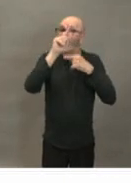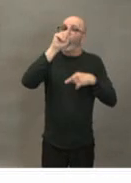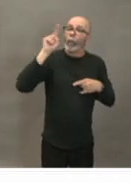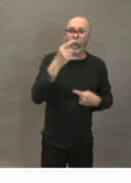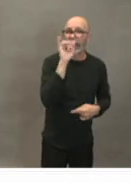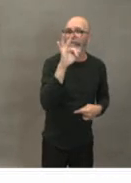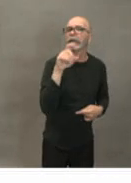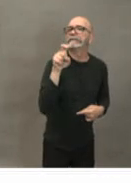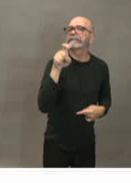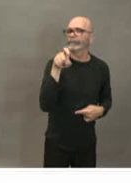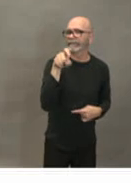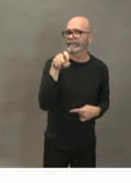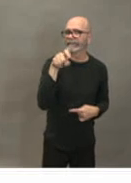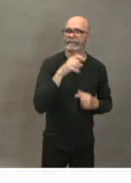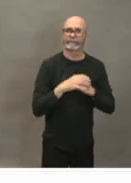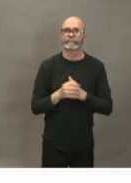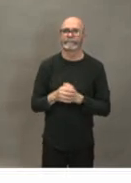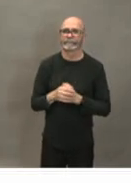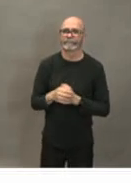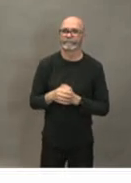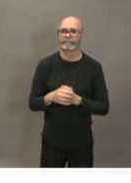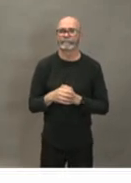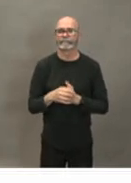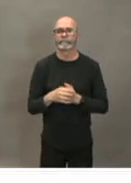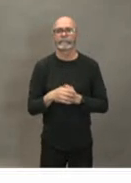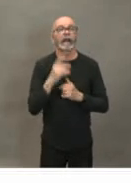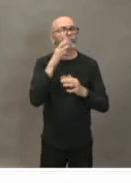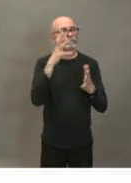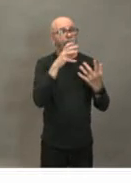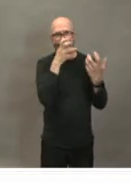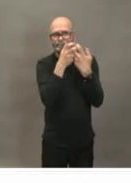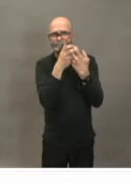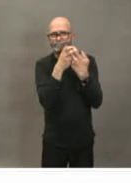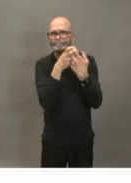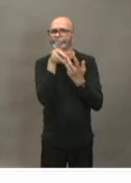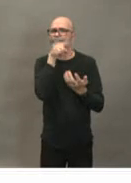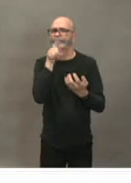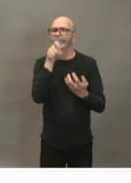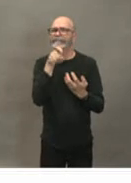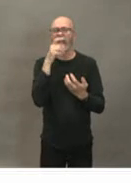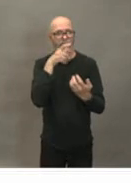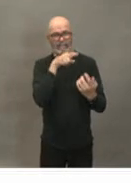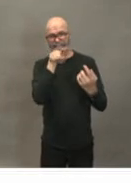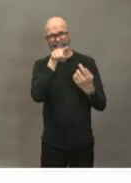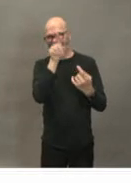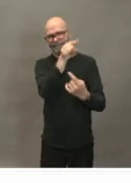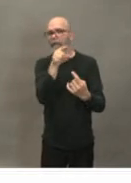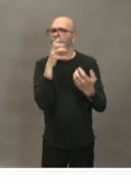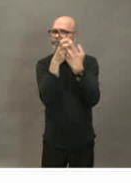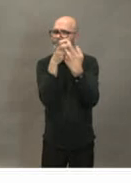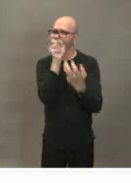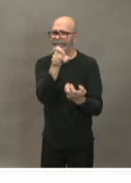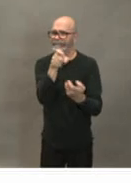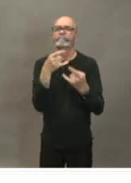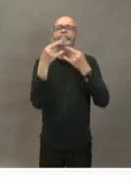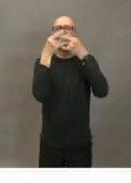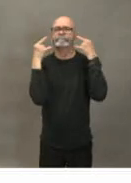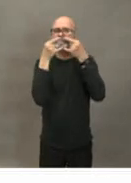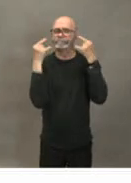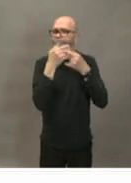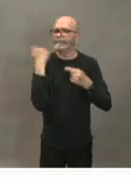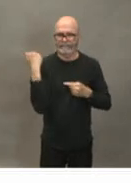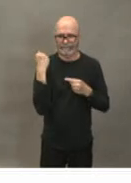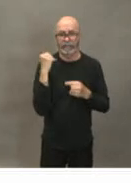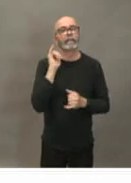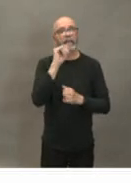and that we use the right type of mask which is for this type and there's specific masks based on good evidence for this type of virus